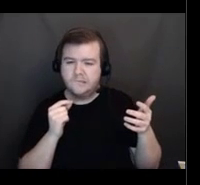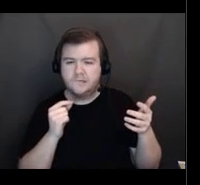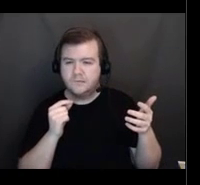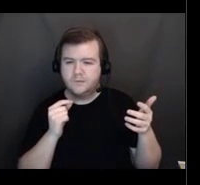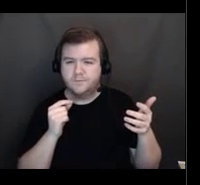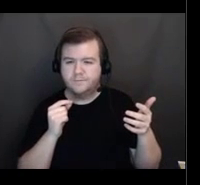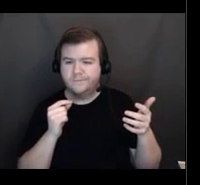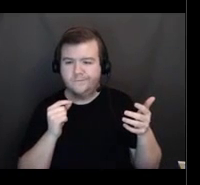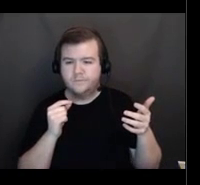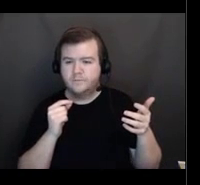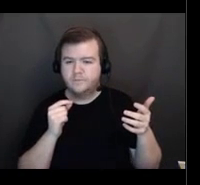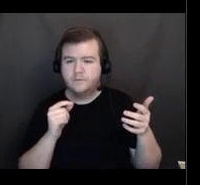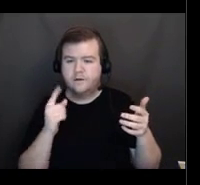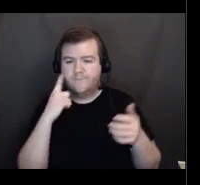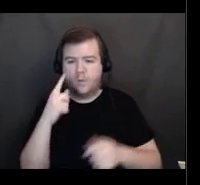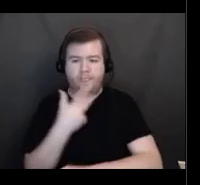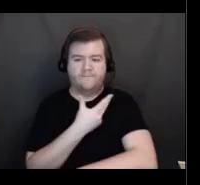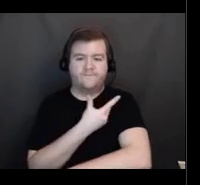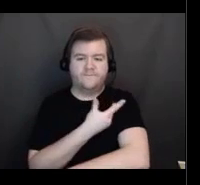And vaccine.